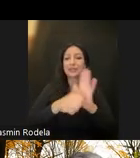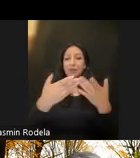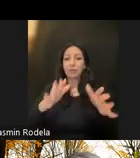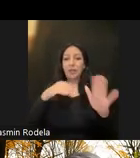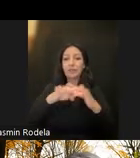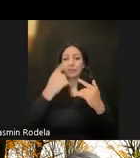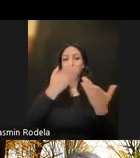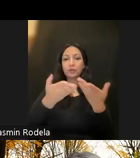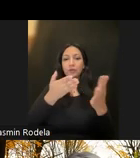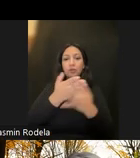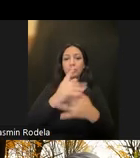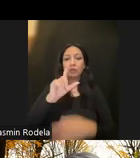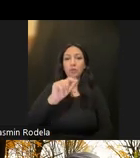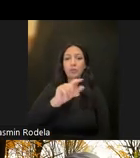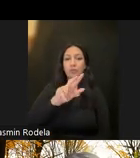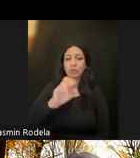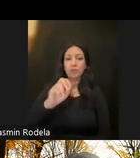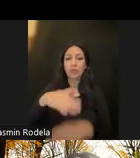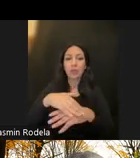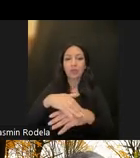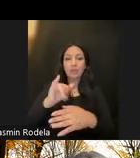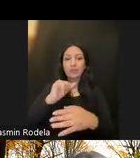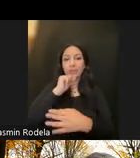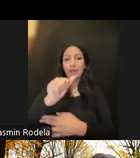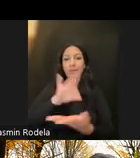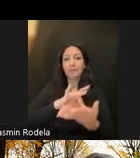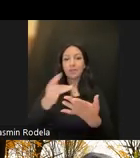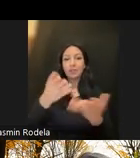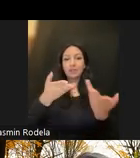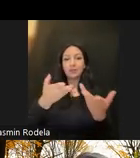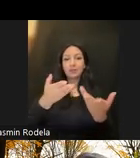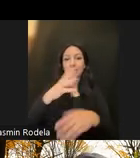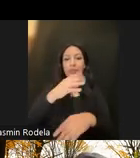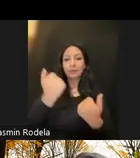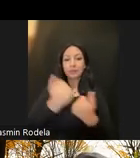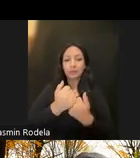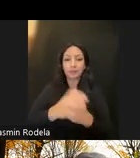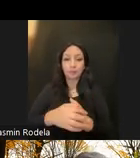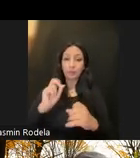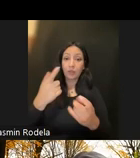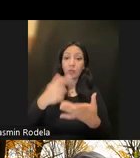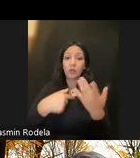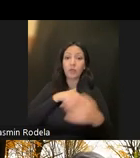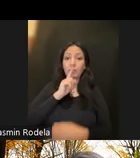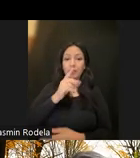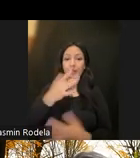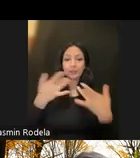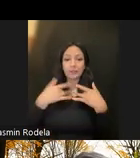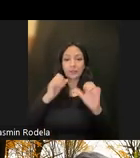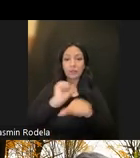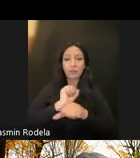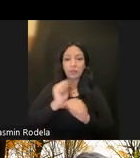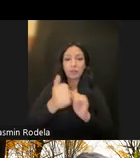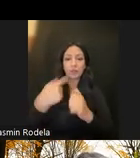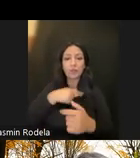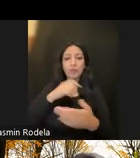services by 2030 on the non-Medi-Cal services and supports. So we're really, really excited to be working with